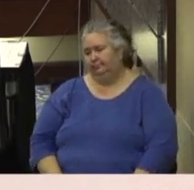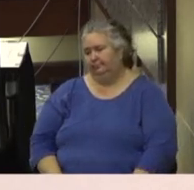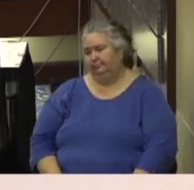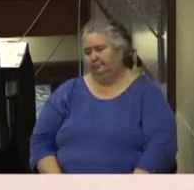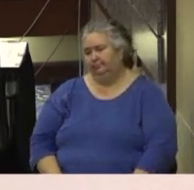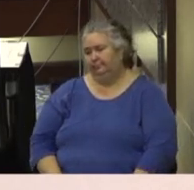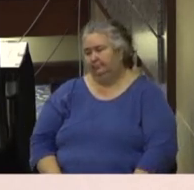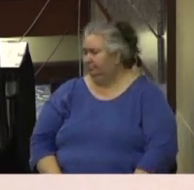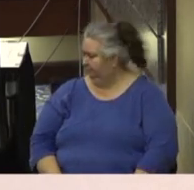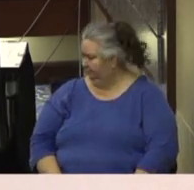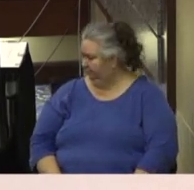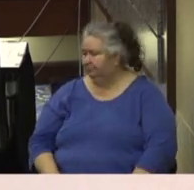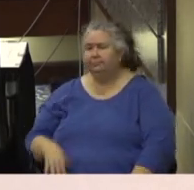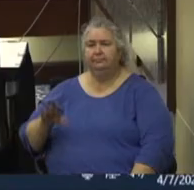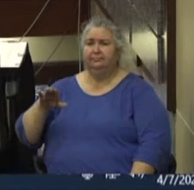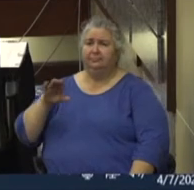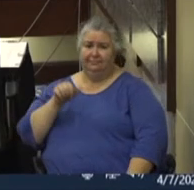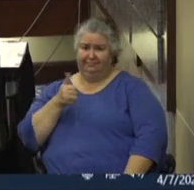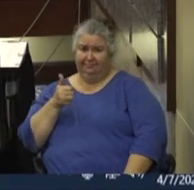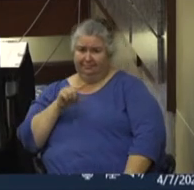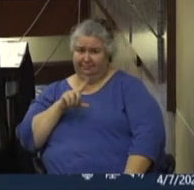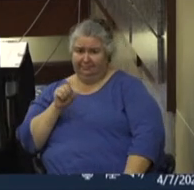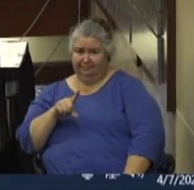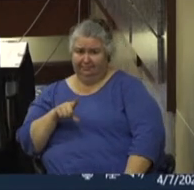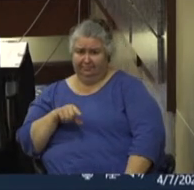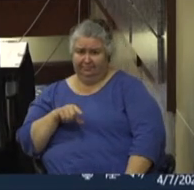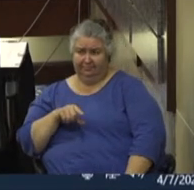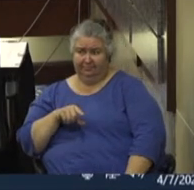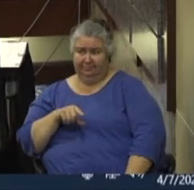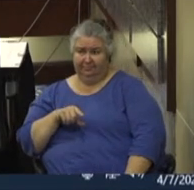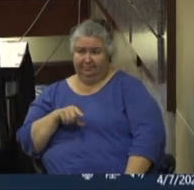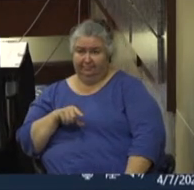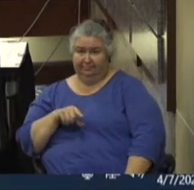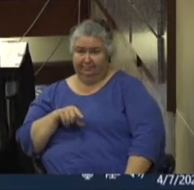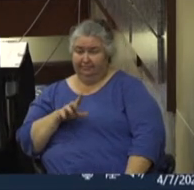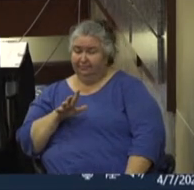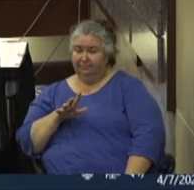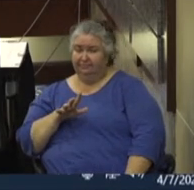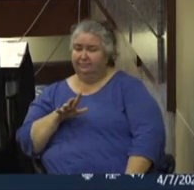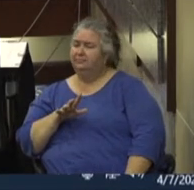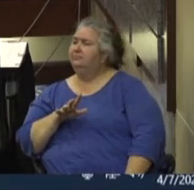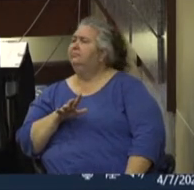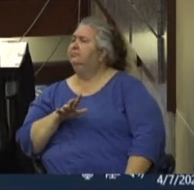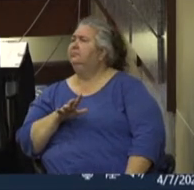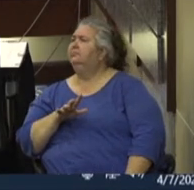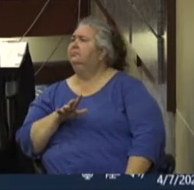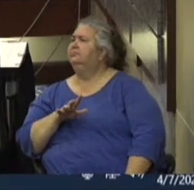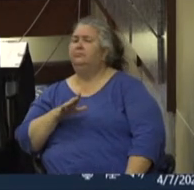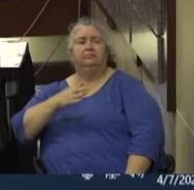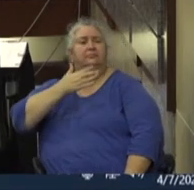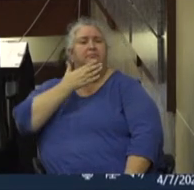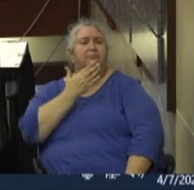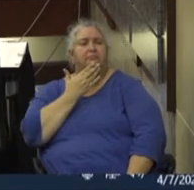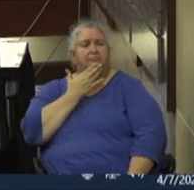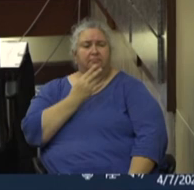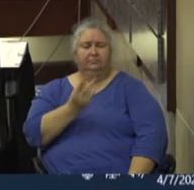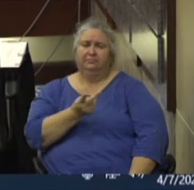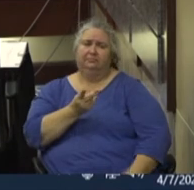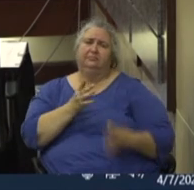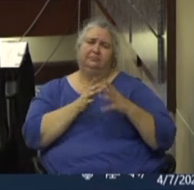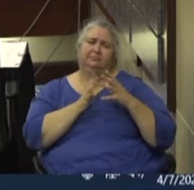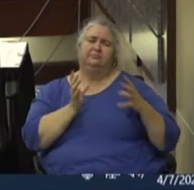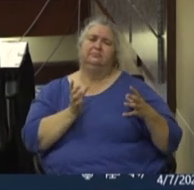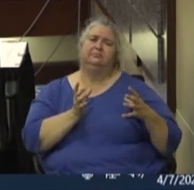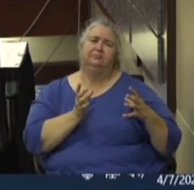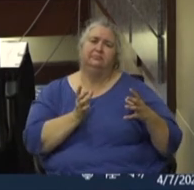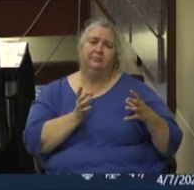Excellent. Any, any other questions? Thank you, Councilmember Barefield and Susie so much. Um,